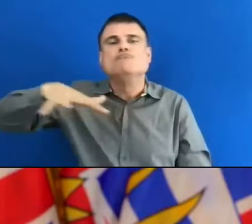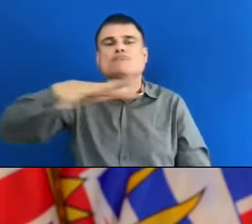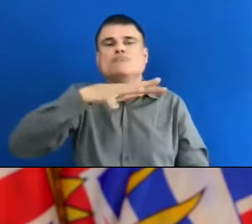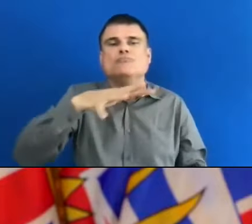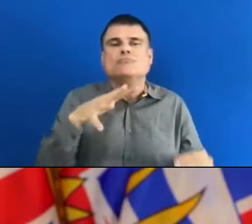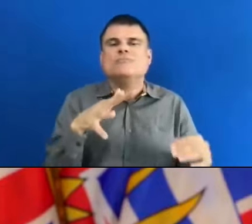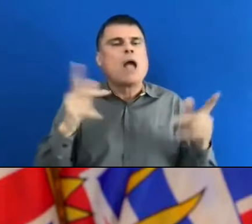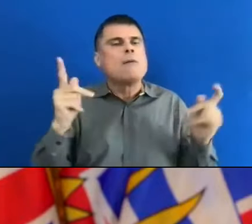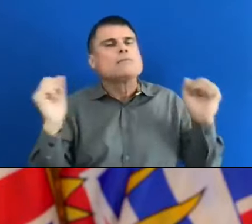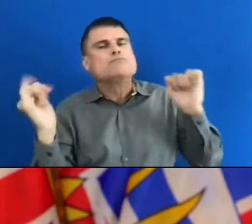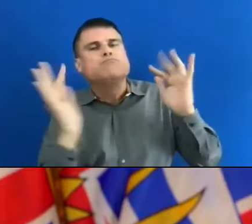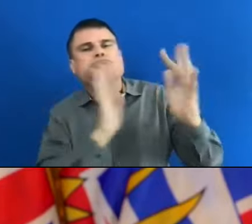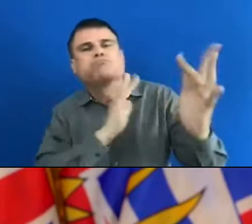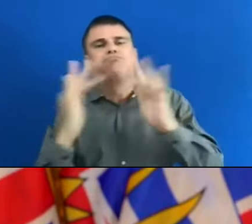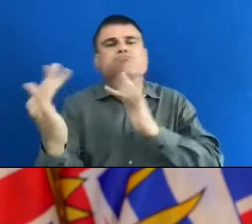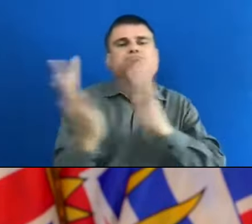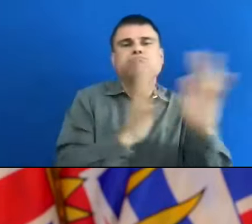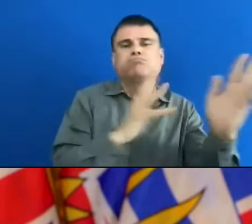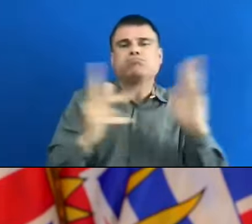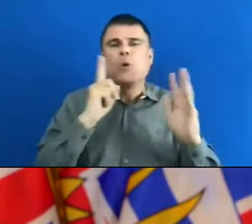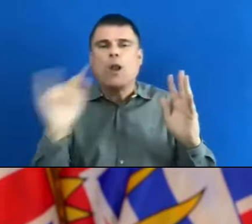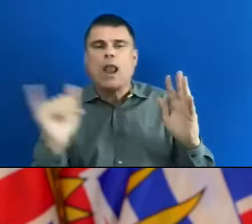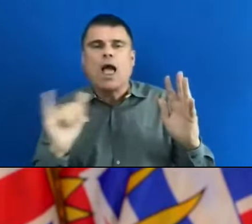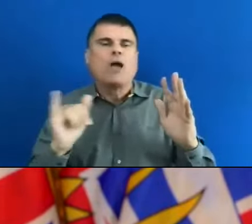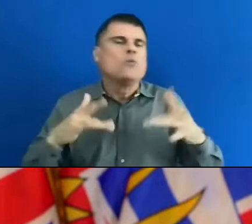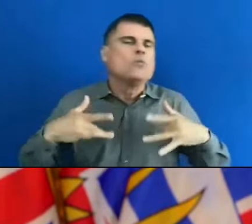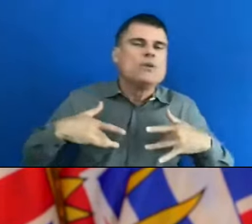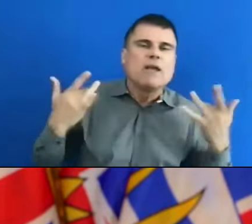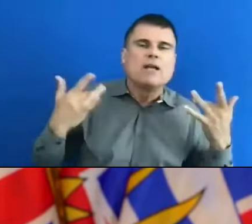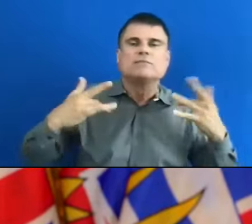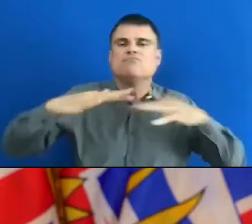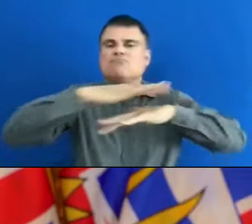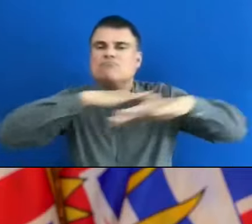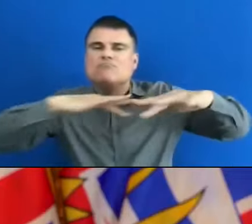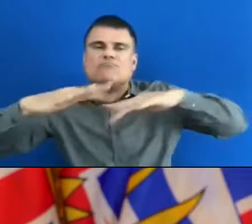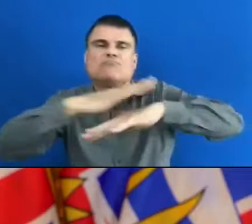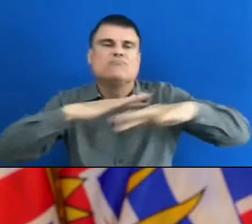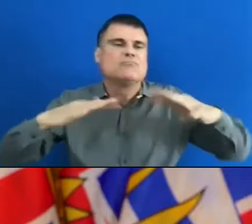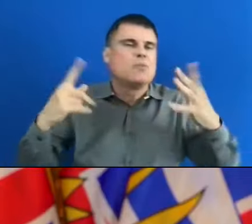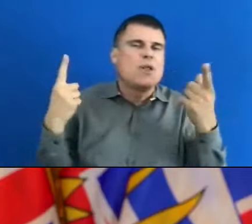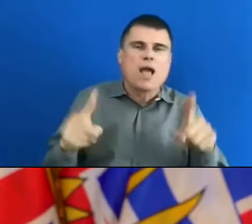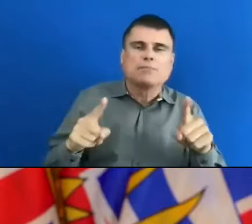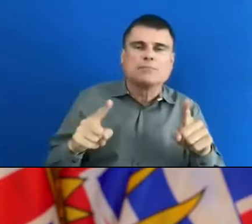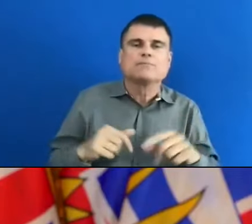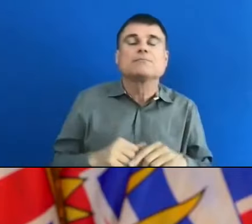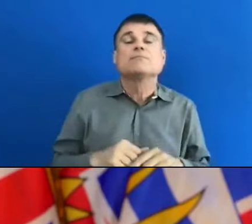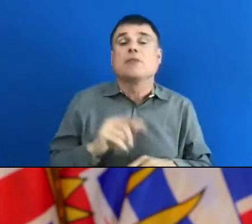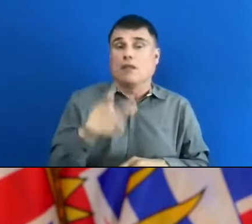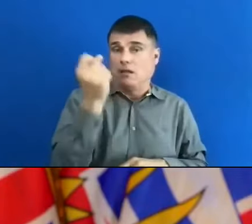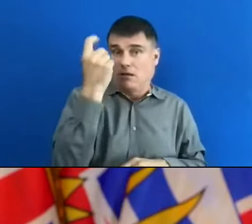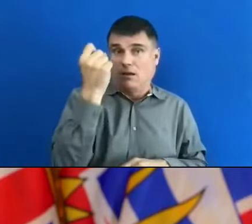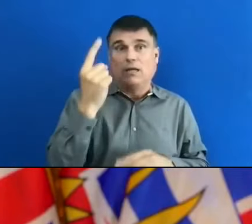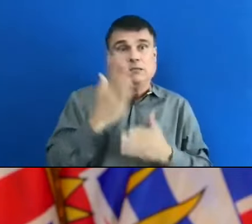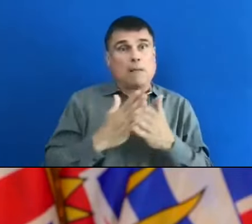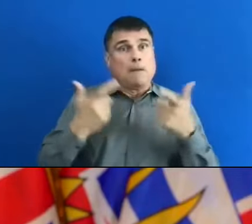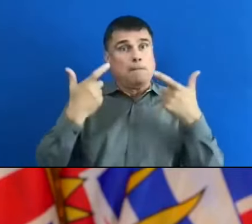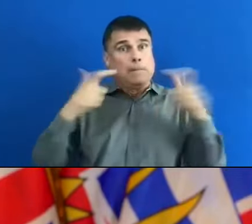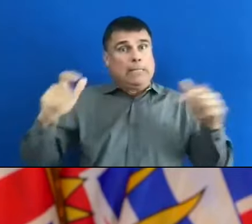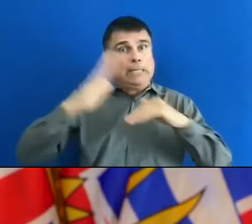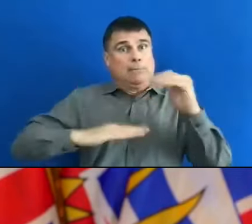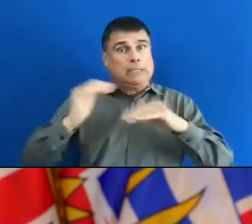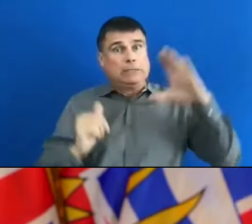will look different in different places. And we've been working with some of the larger venues to look at that. I think what I said was that